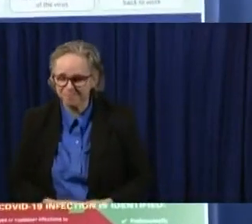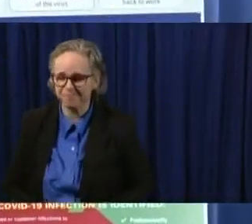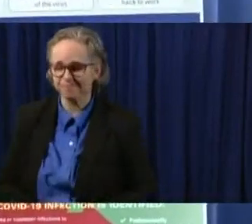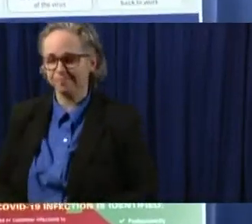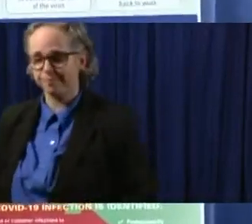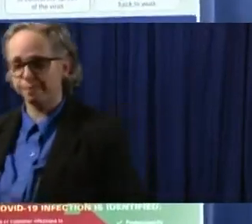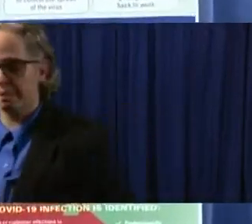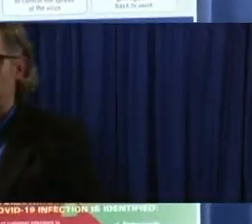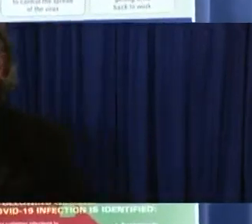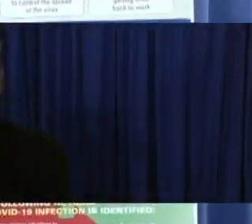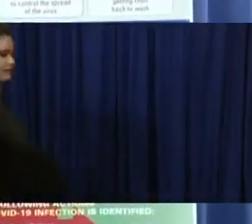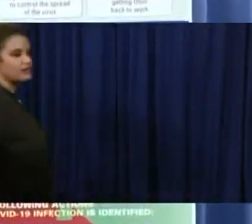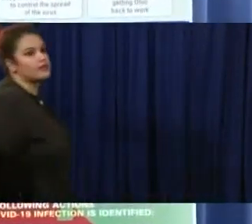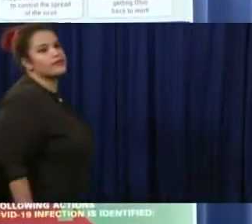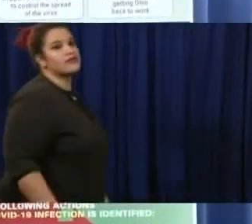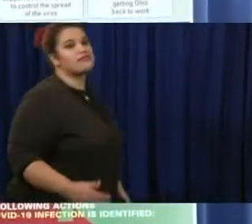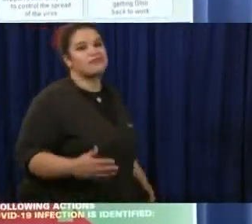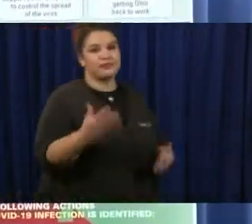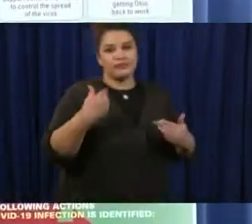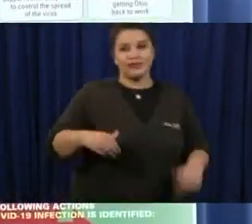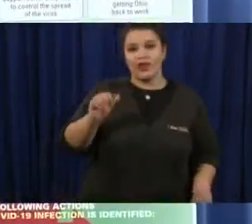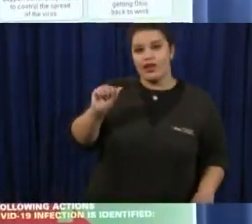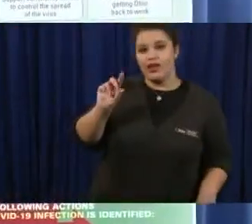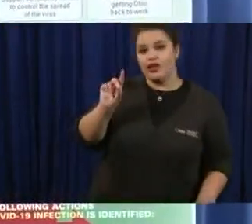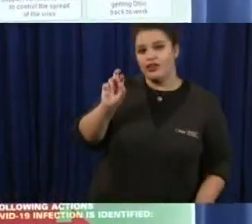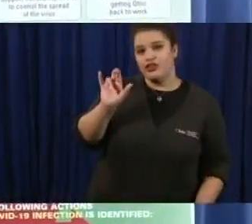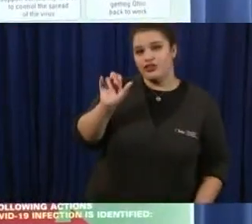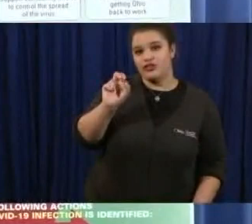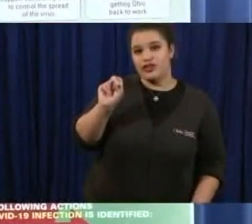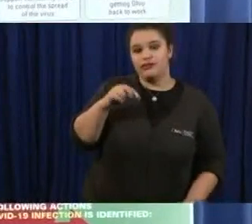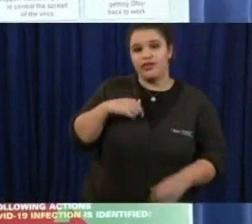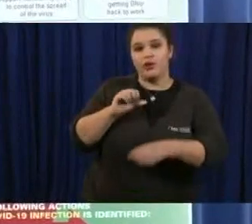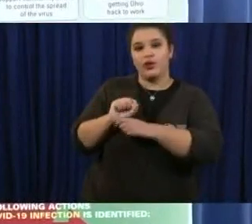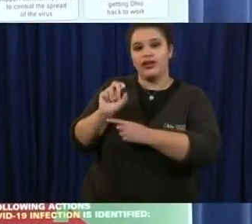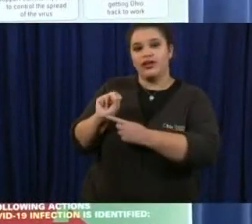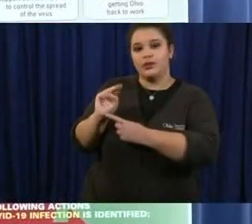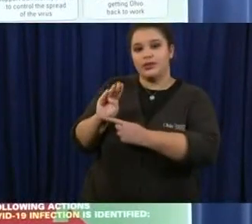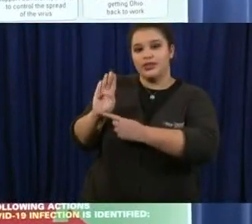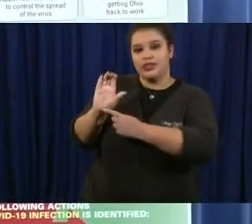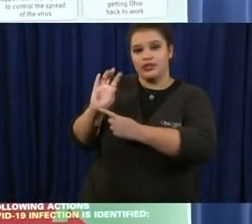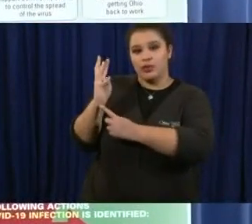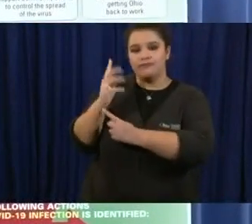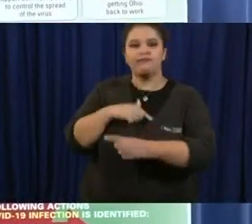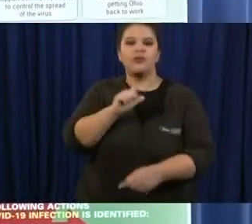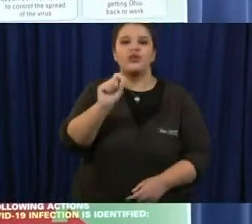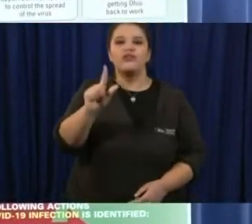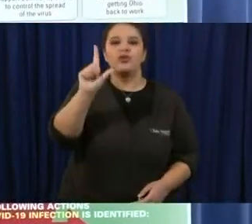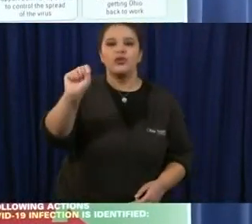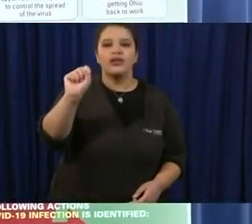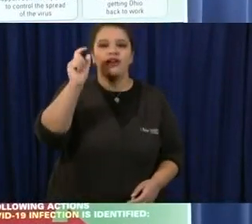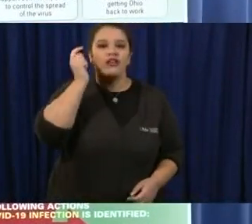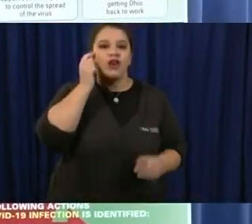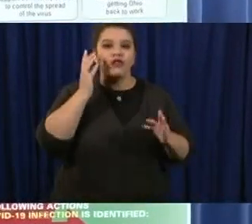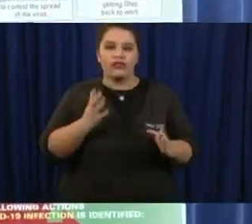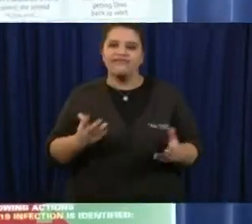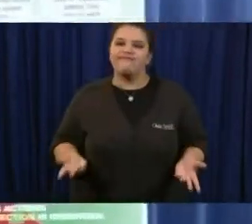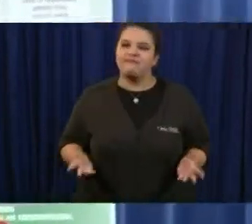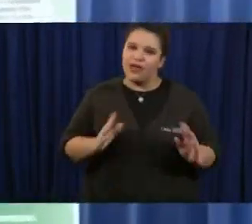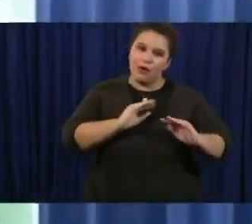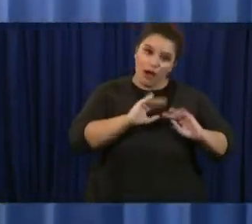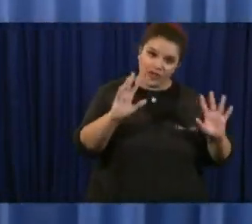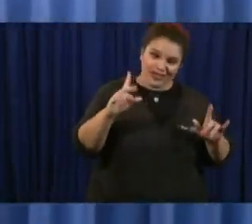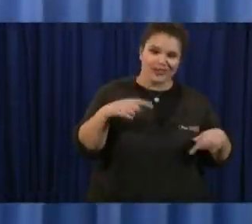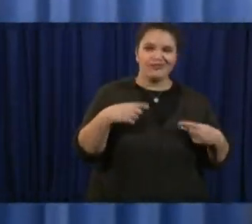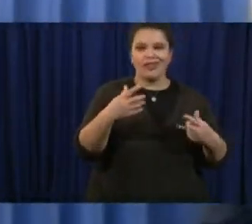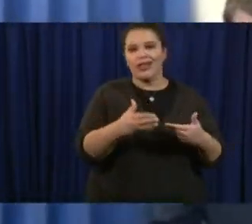adrian robbins nbc4 and my questions for the lieutenant governor obviously we're going to see quite a few ohioans go back to work over the